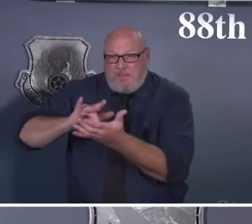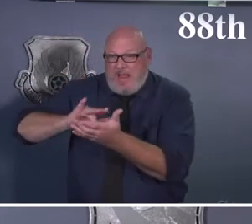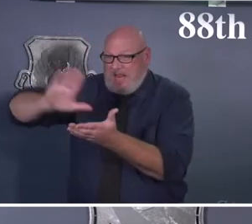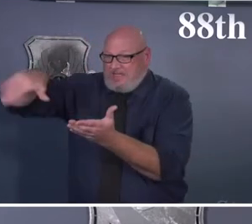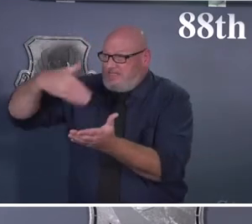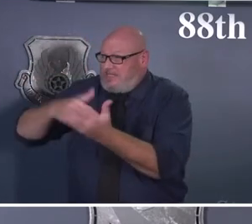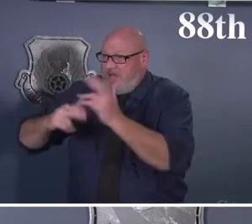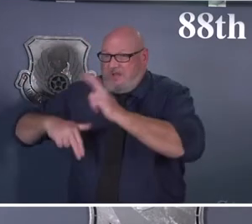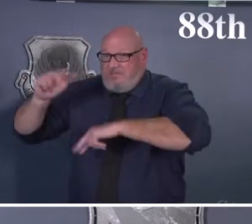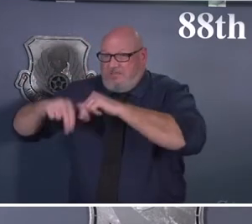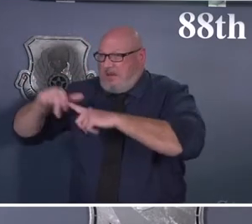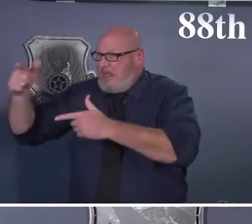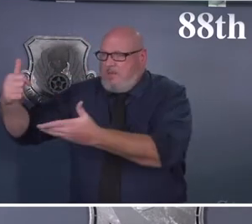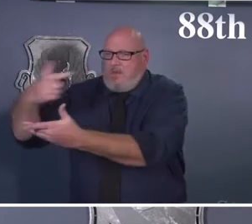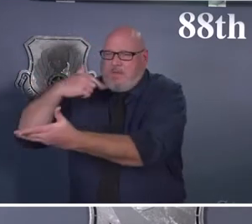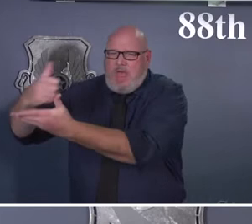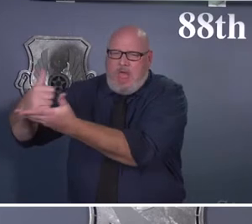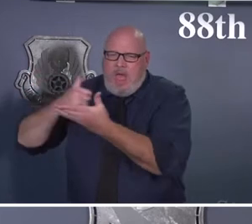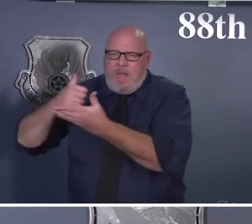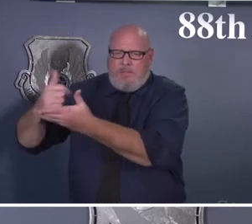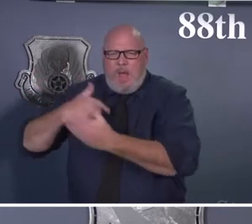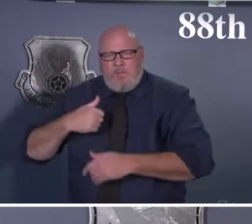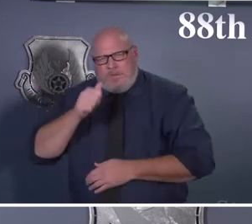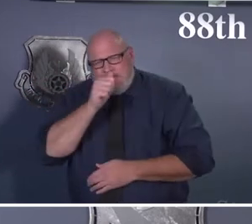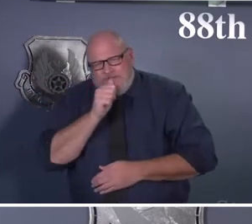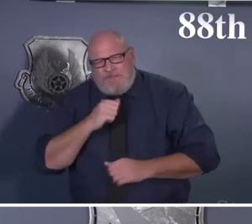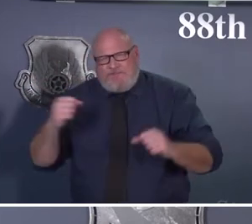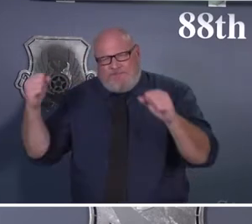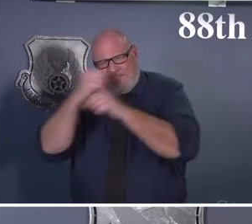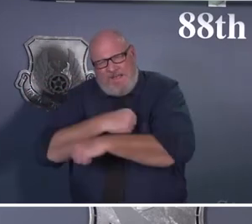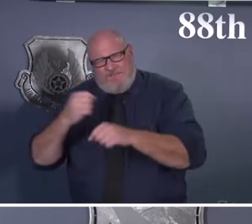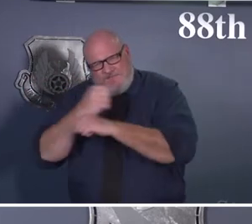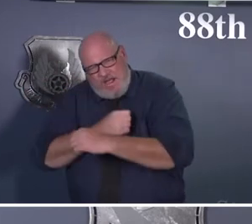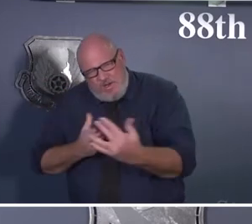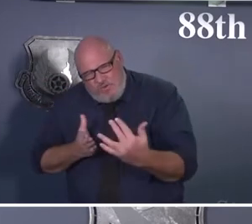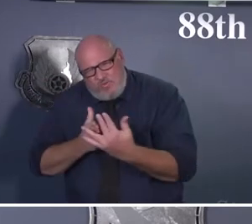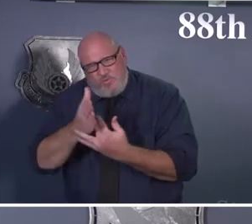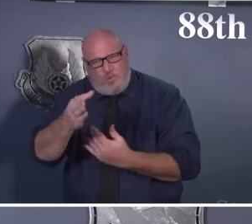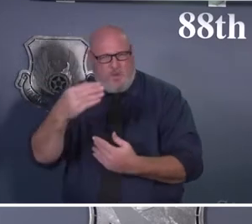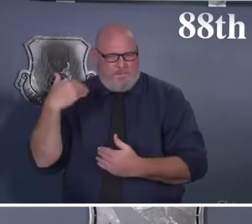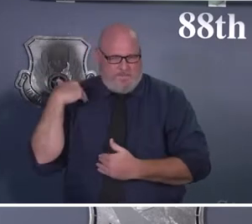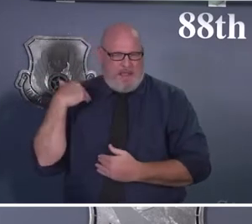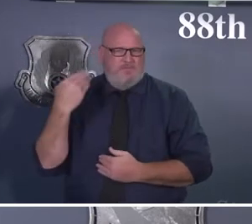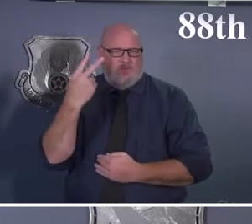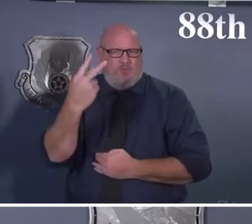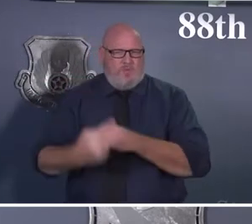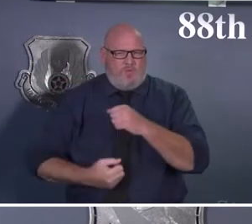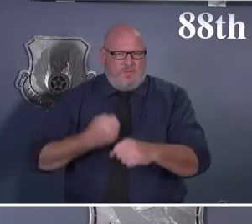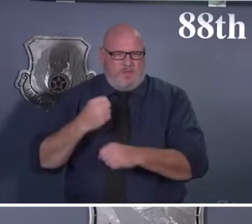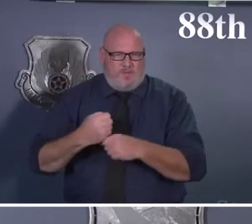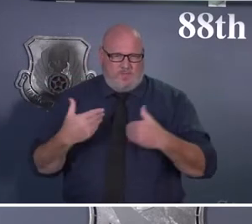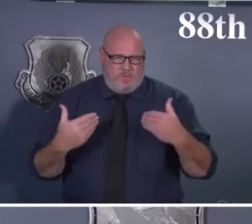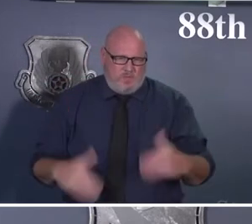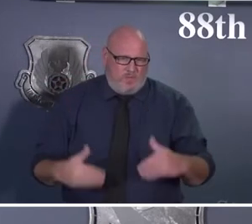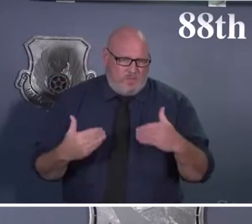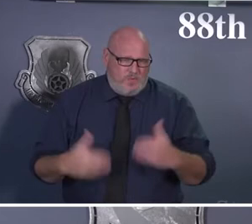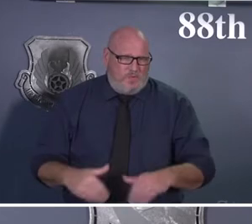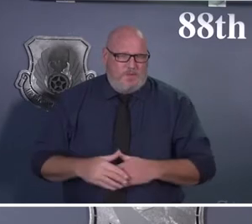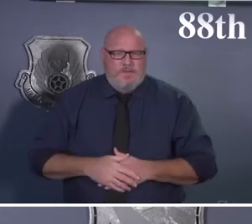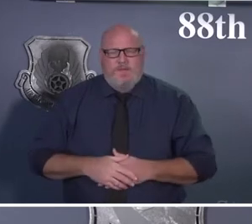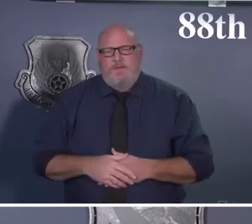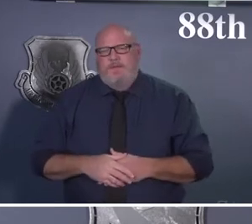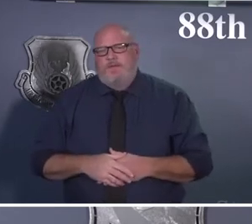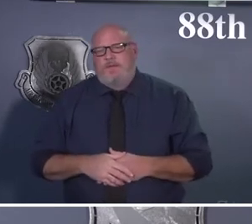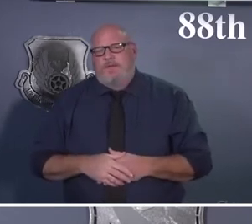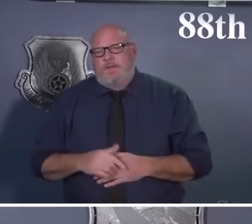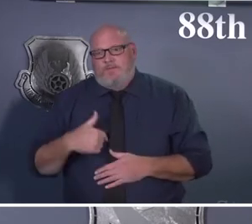And I think we have done well to fight the good fight, but it has been a tough one. And so I'm glad we're seemingly on the back side of that. But that's going